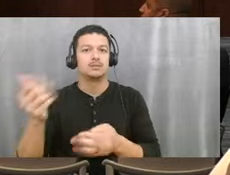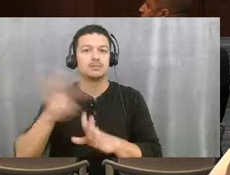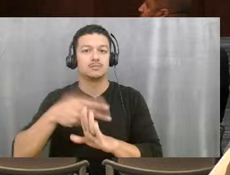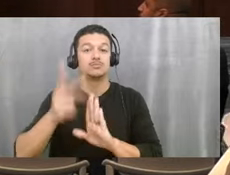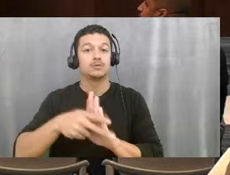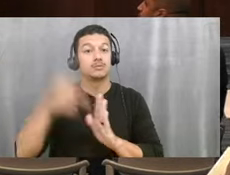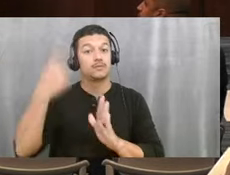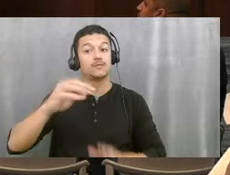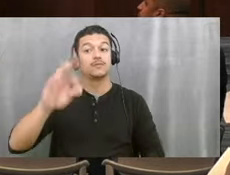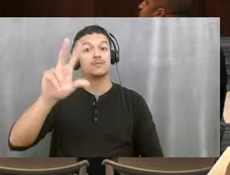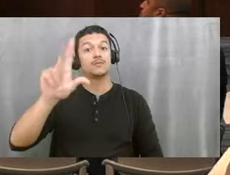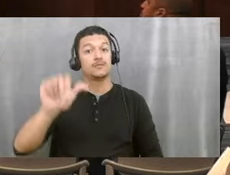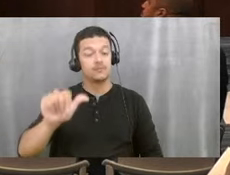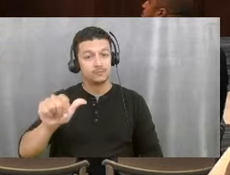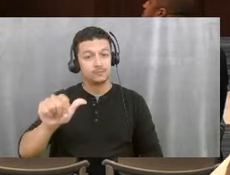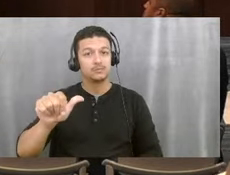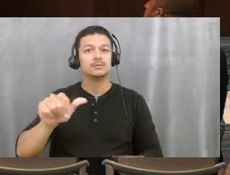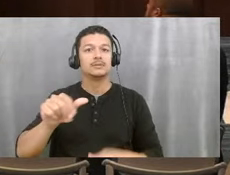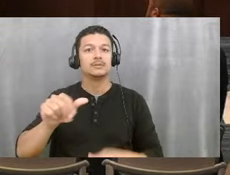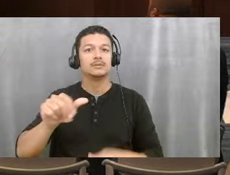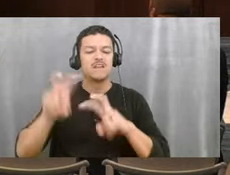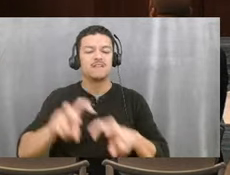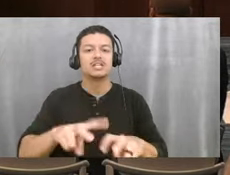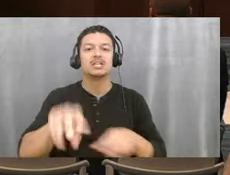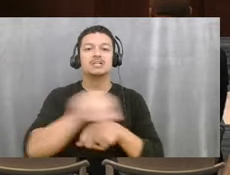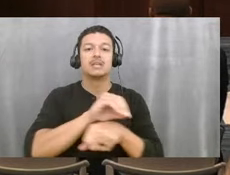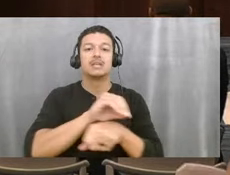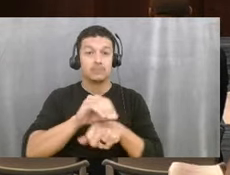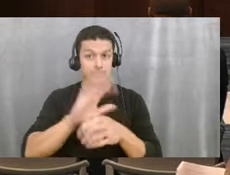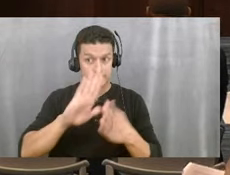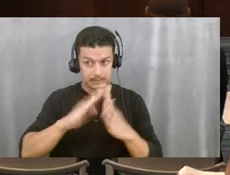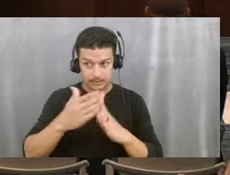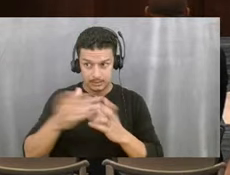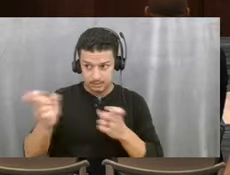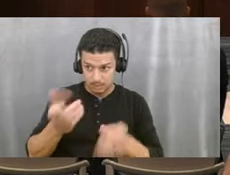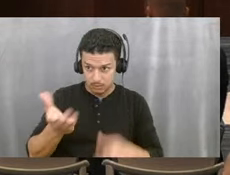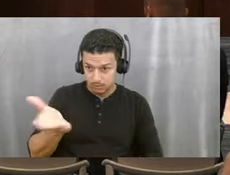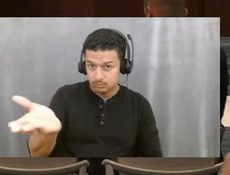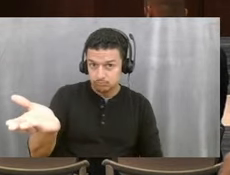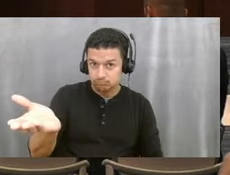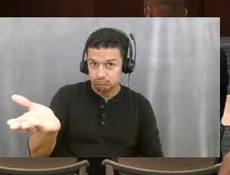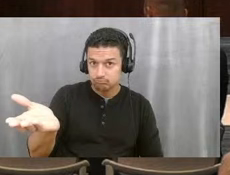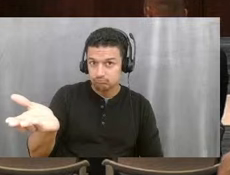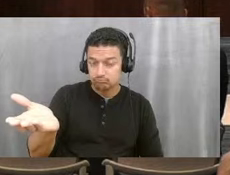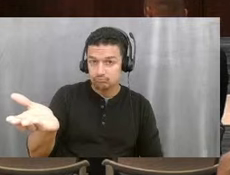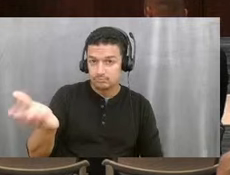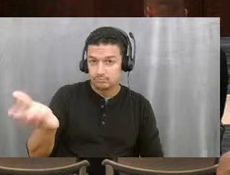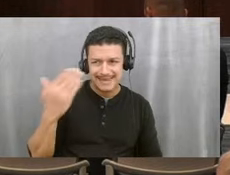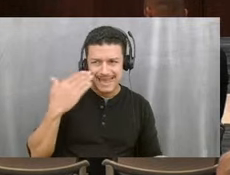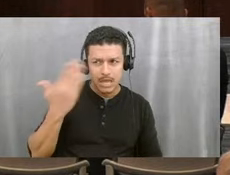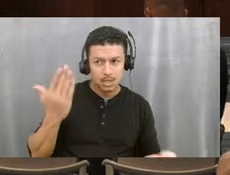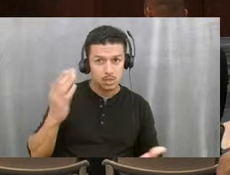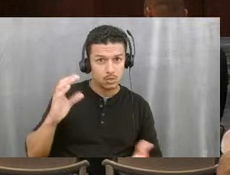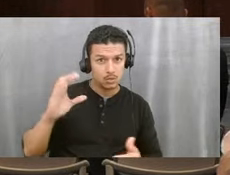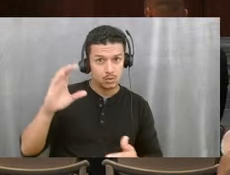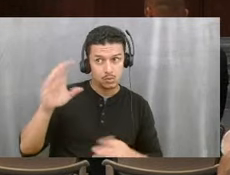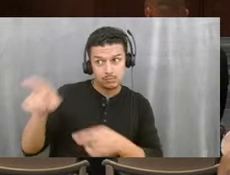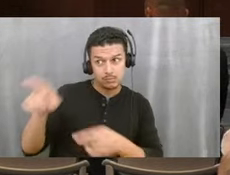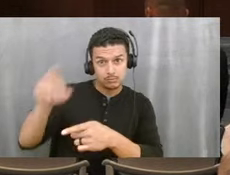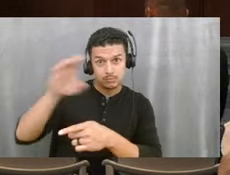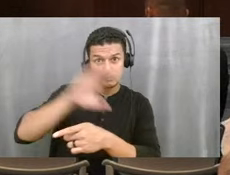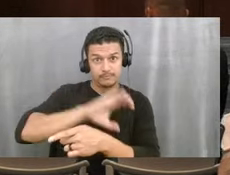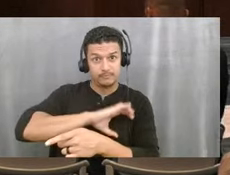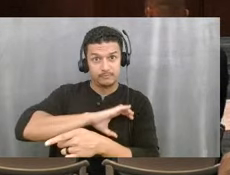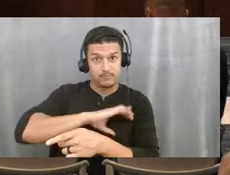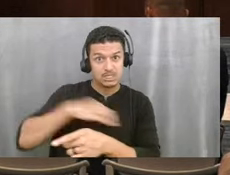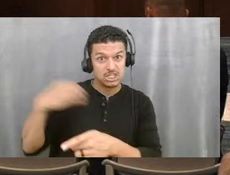operations. City manager, I want to turn to you, and I don't know if the chief wants to chime in as well, but let's